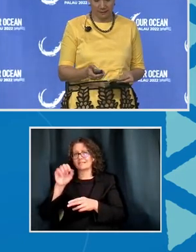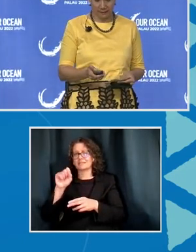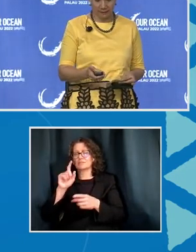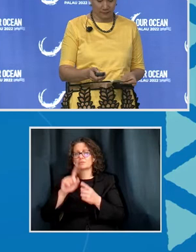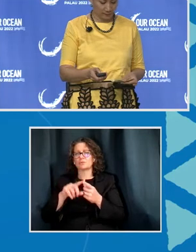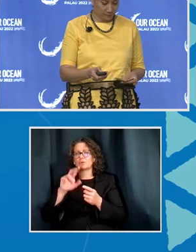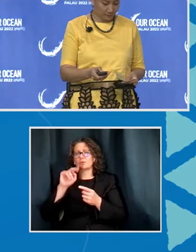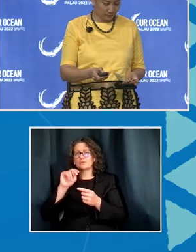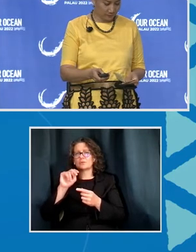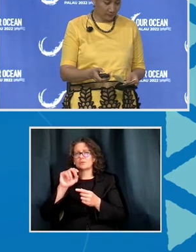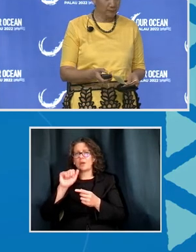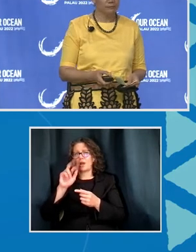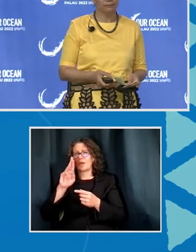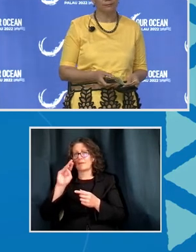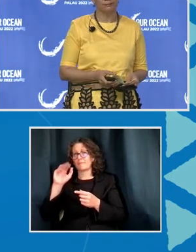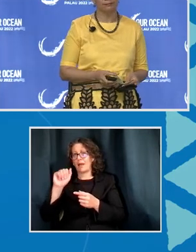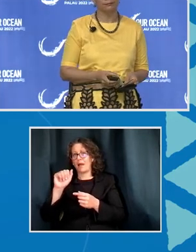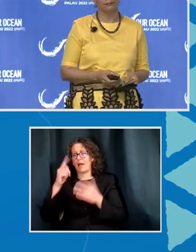PNA.